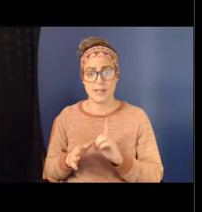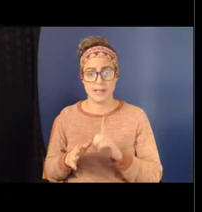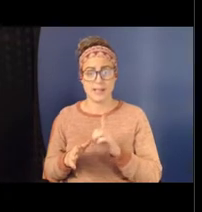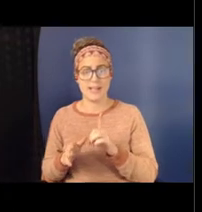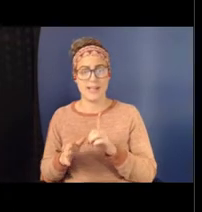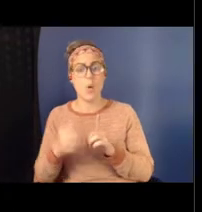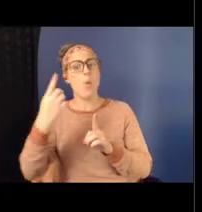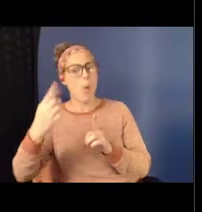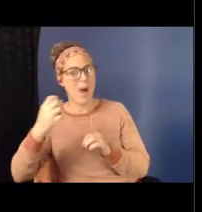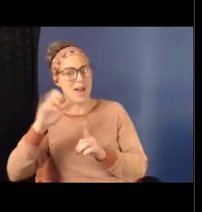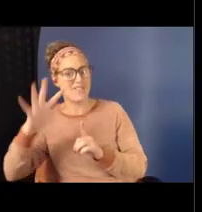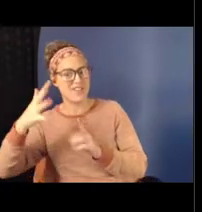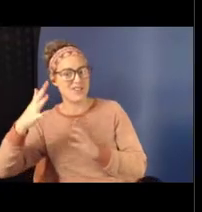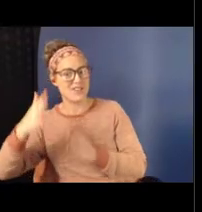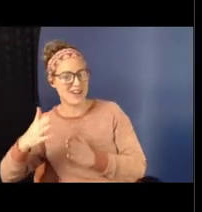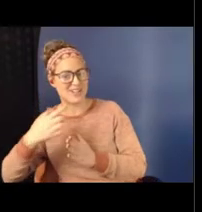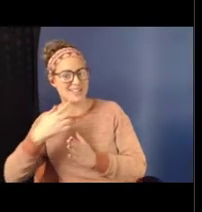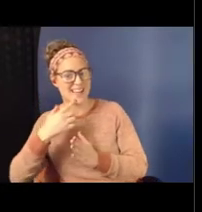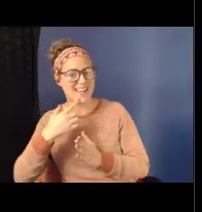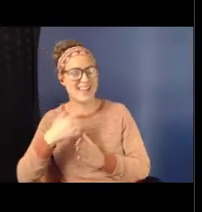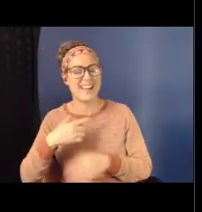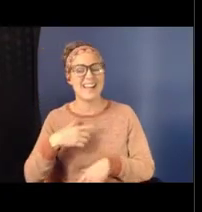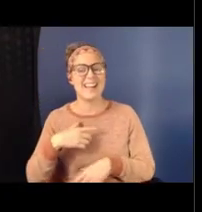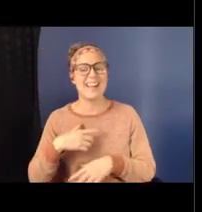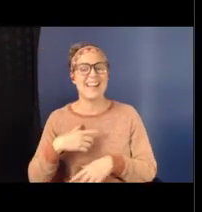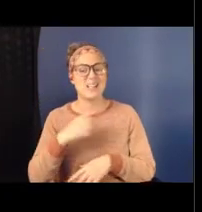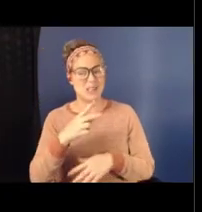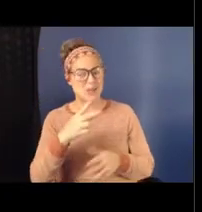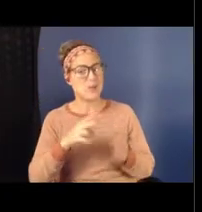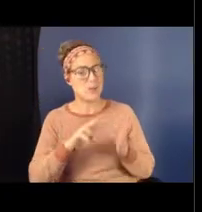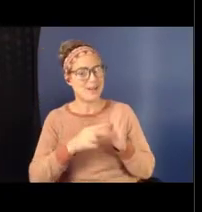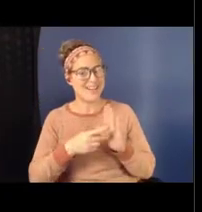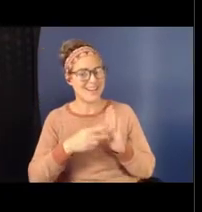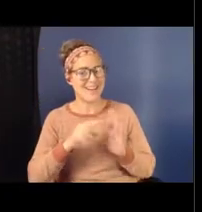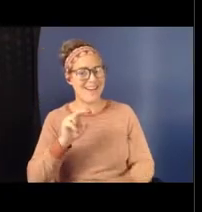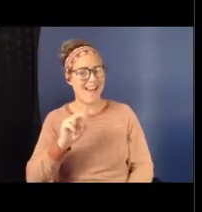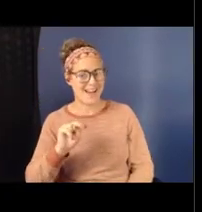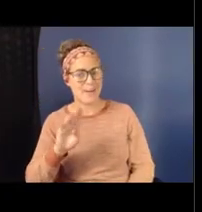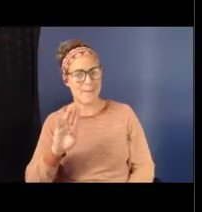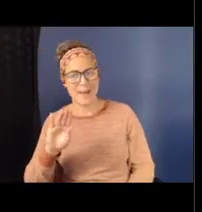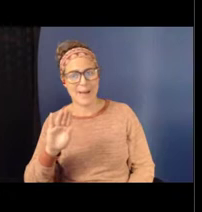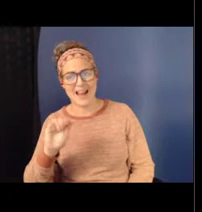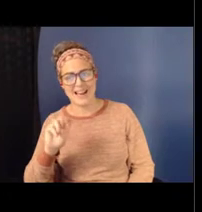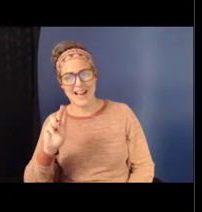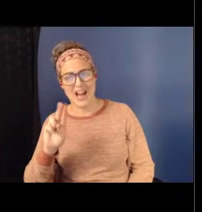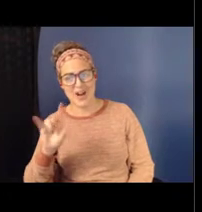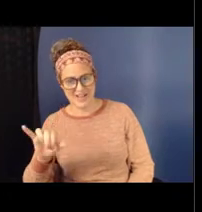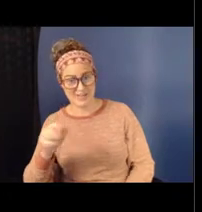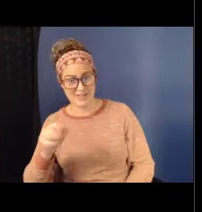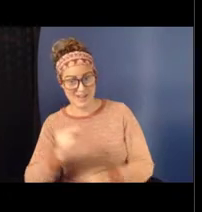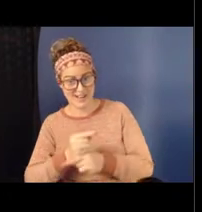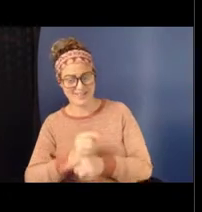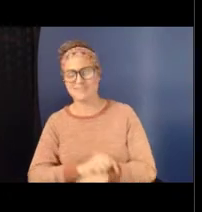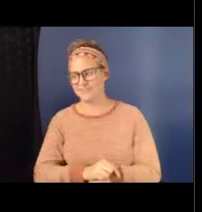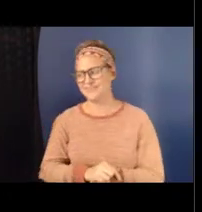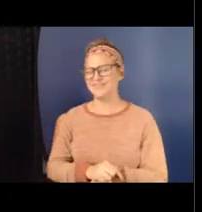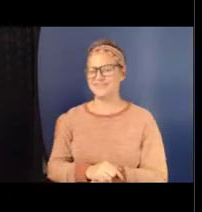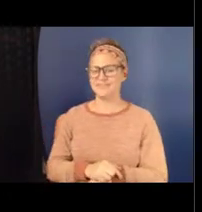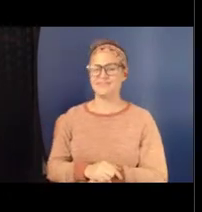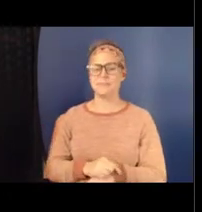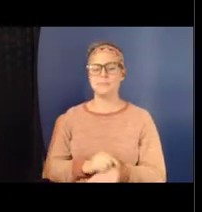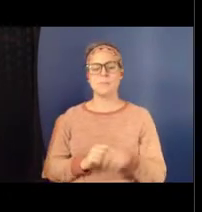like, yes. And so, then we taught the entire class this. So, we also have found that when you